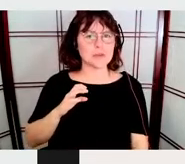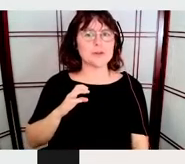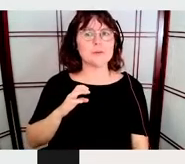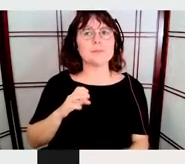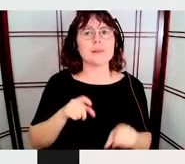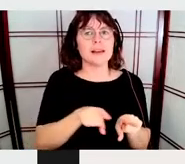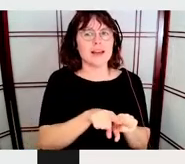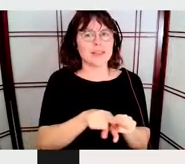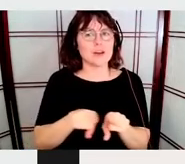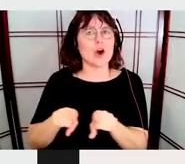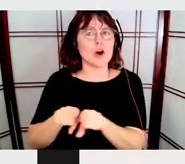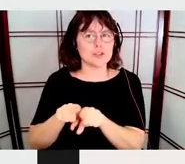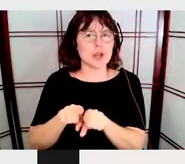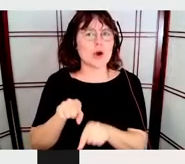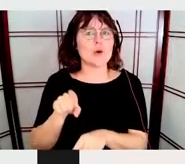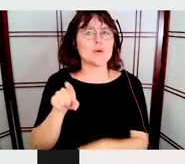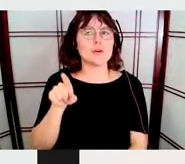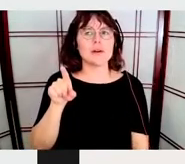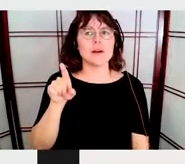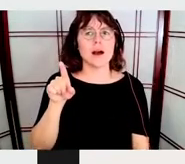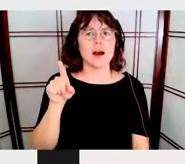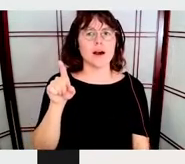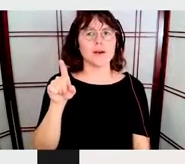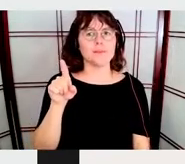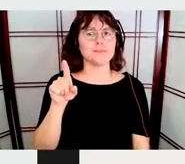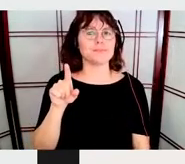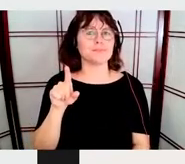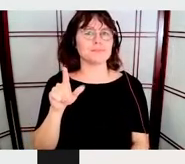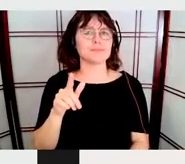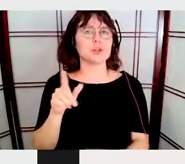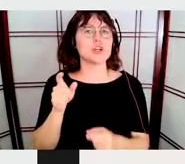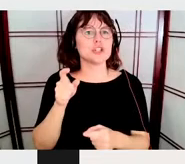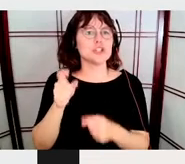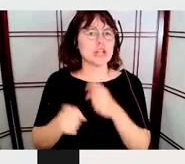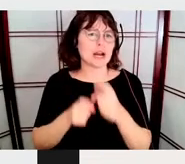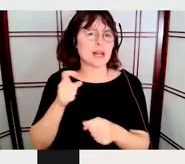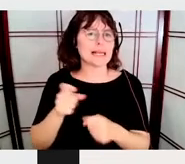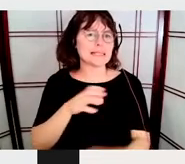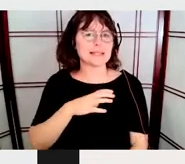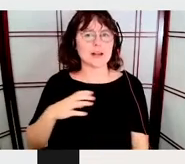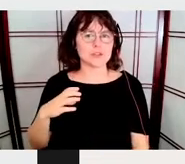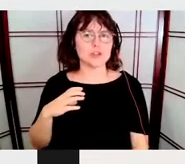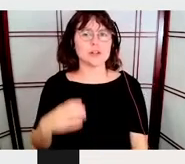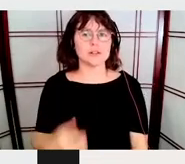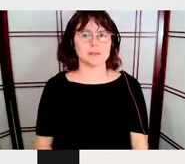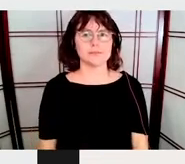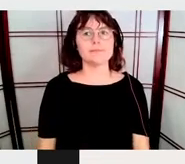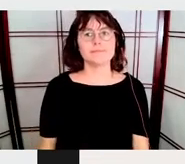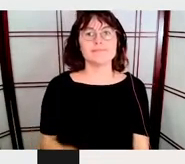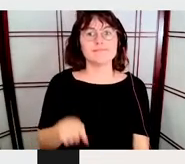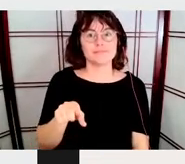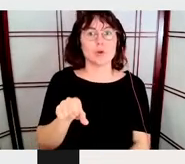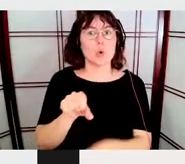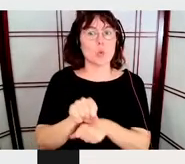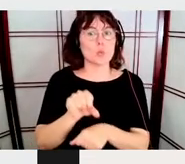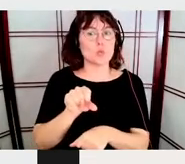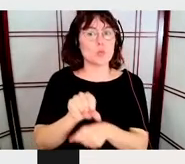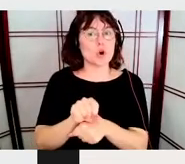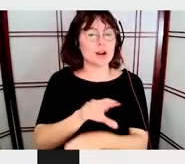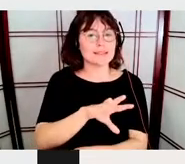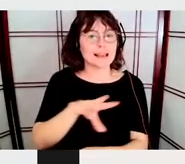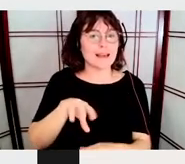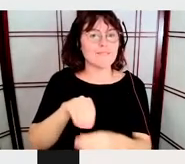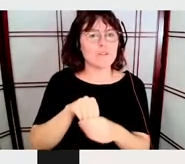network. And the task involved in thinking of a symbol representing the joint work of these both countries.